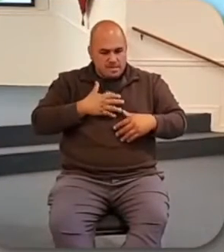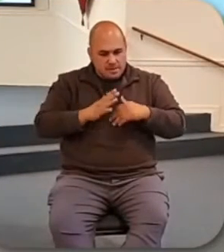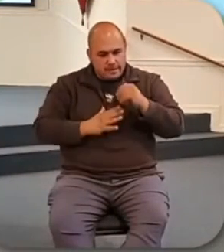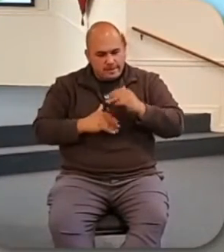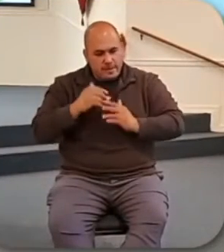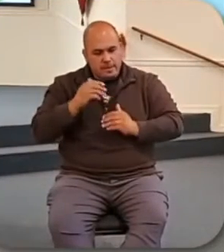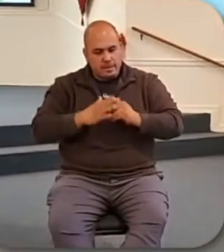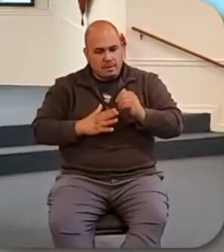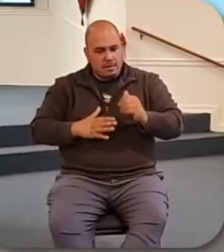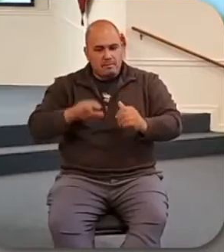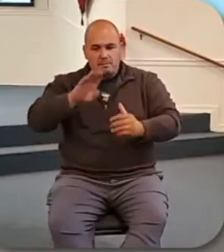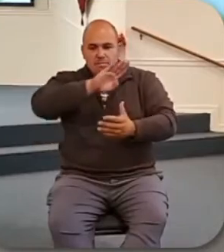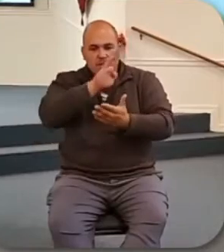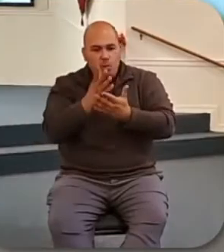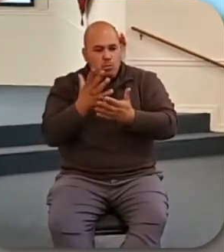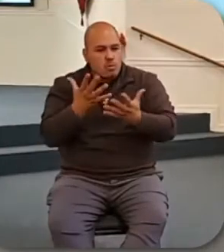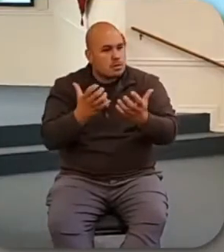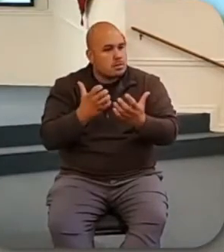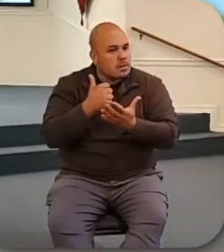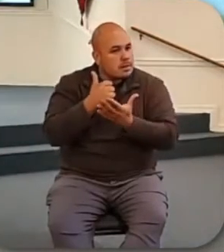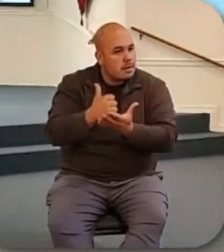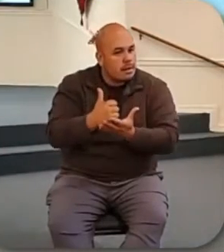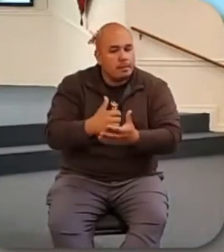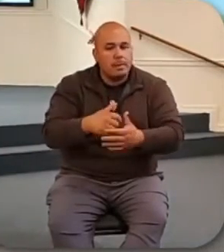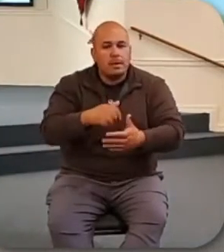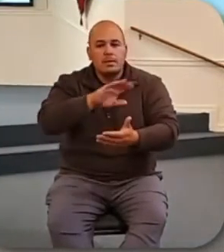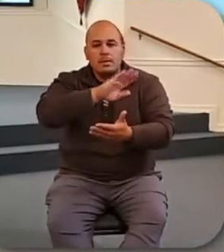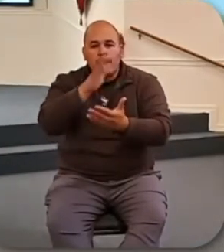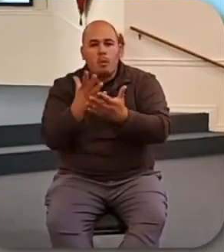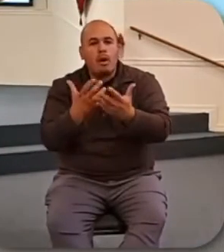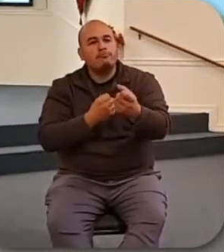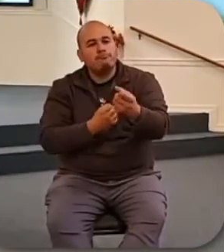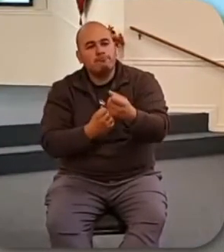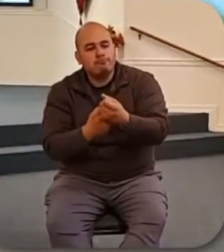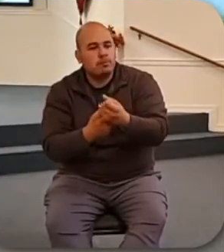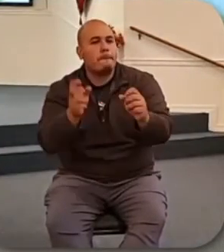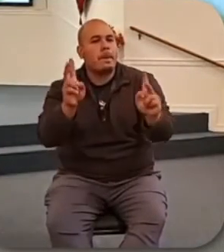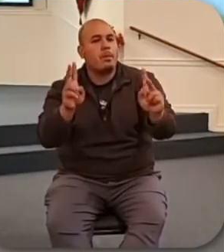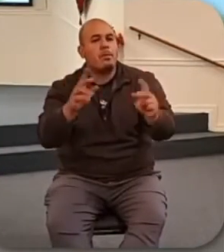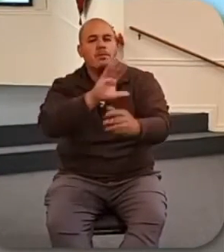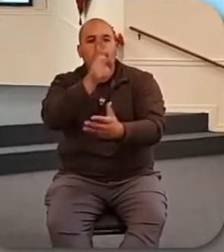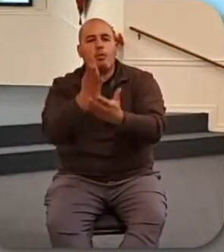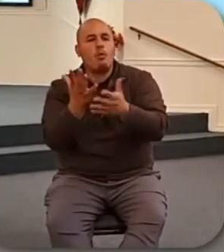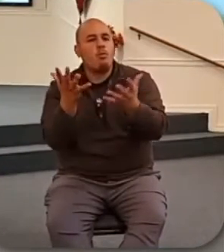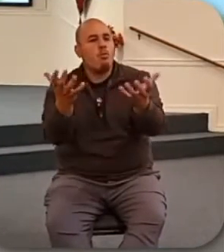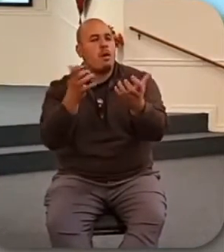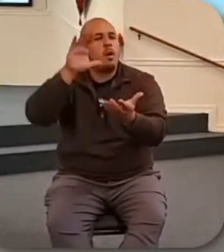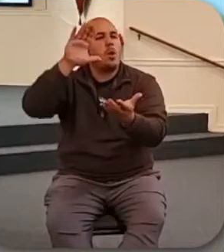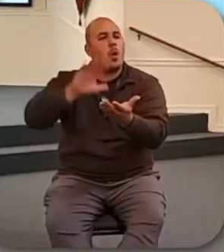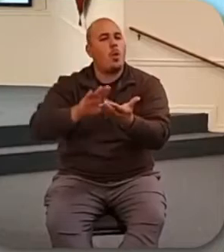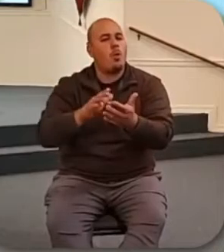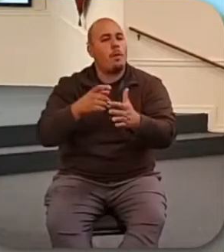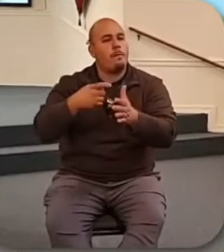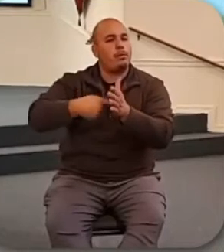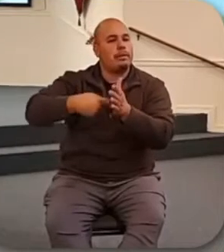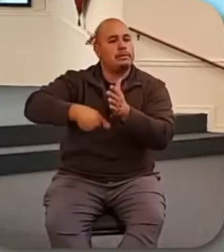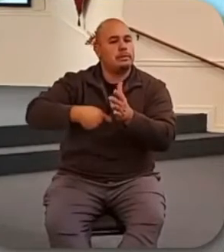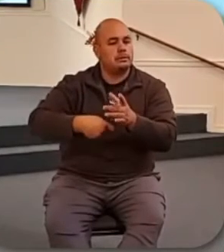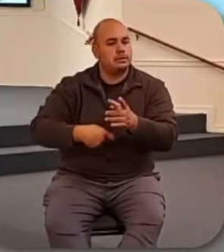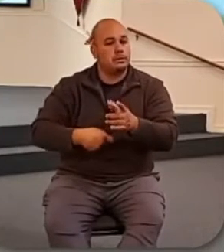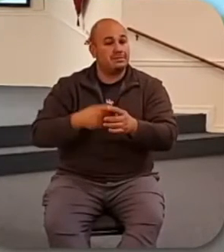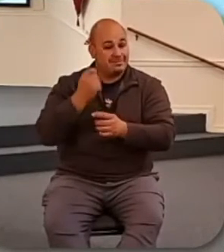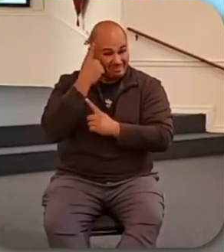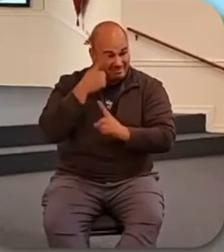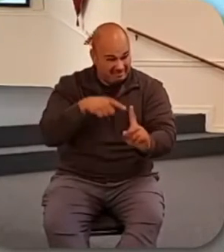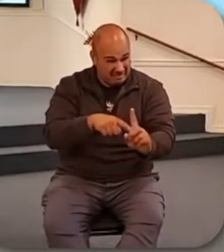help anyone else with all the surplus God had given him. He never thought to lower his prices so the poor could buy more food to sustain their